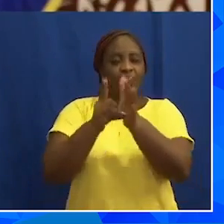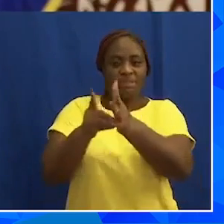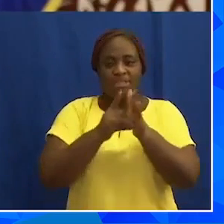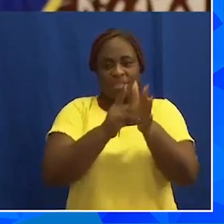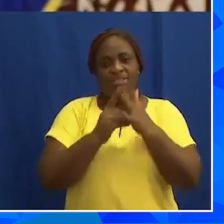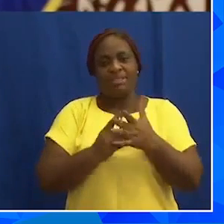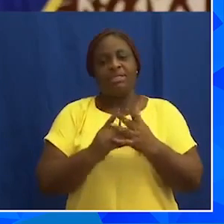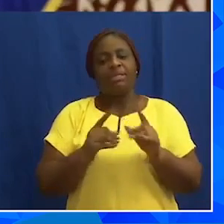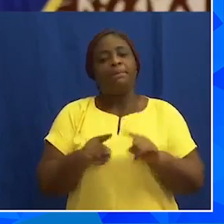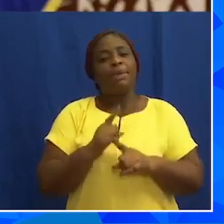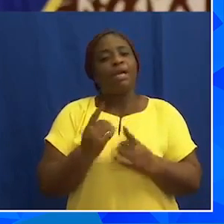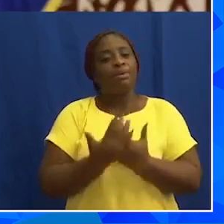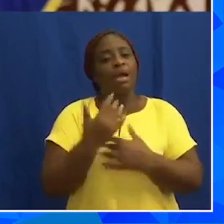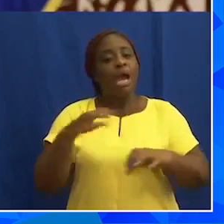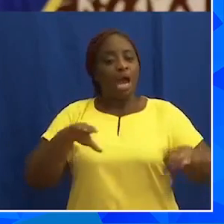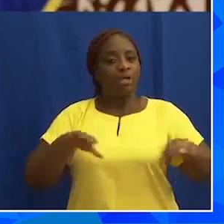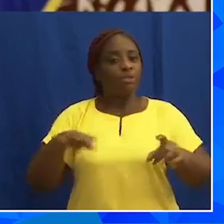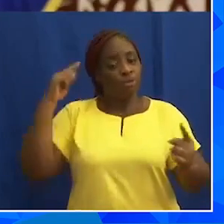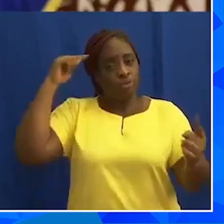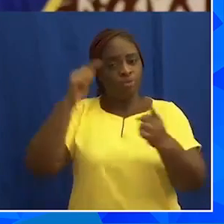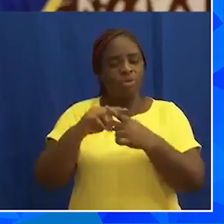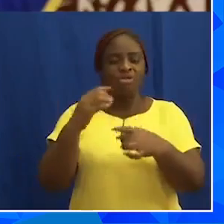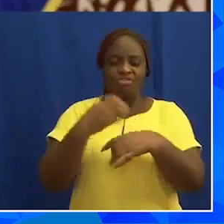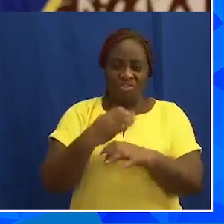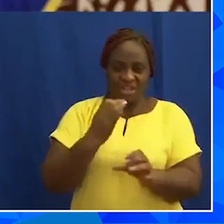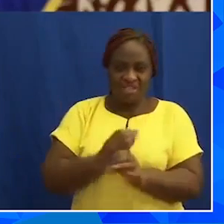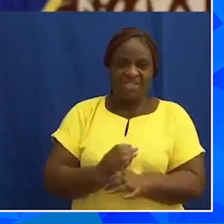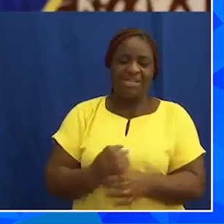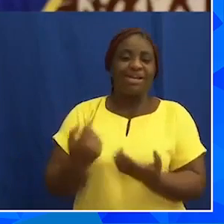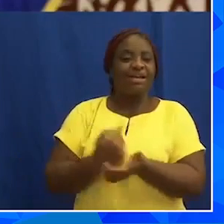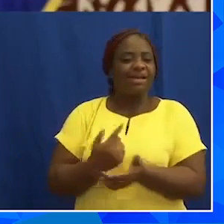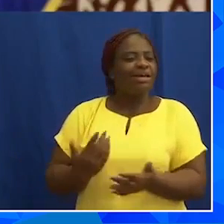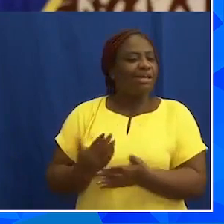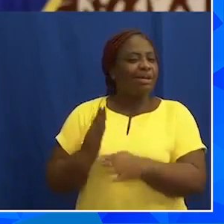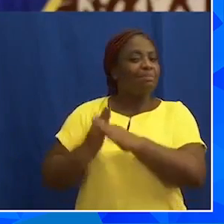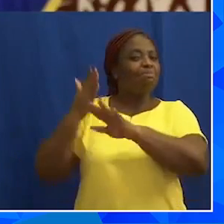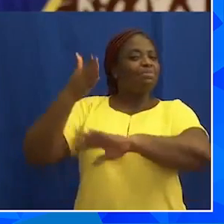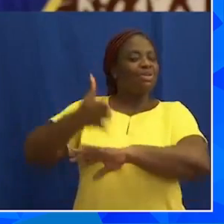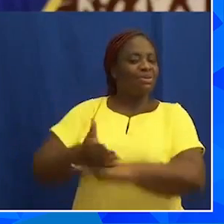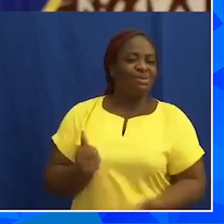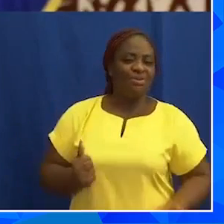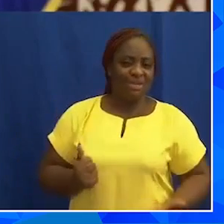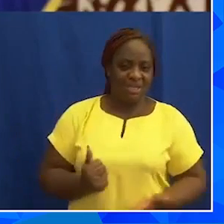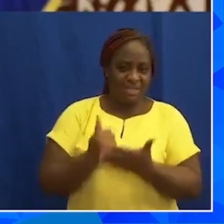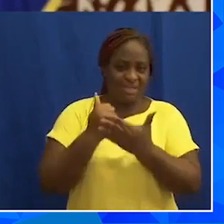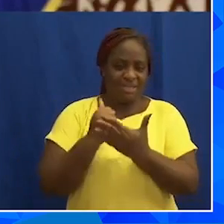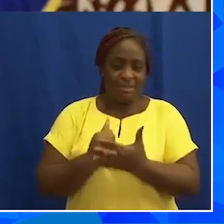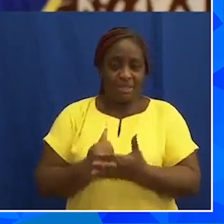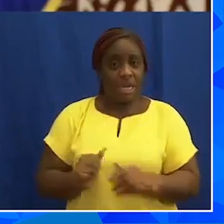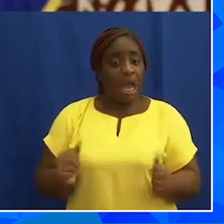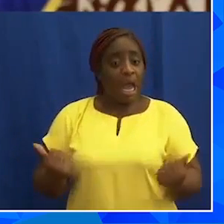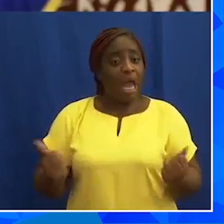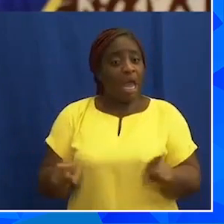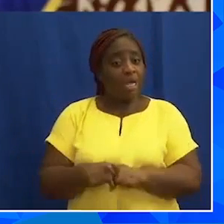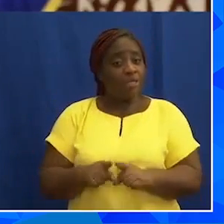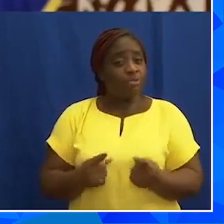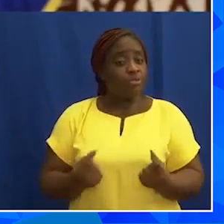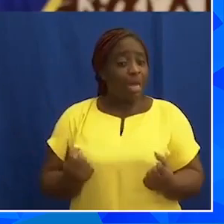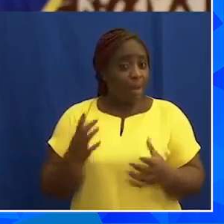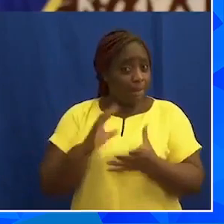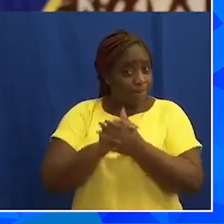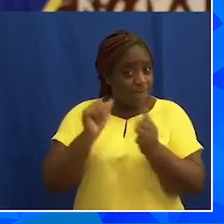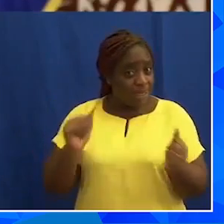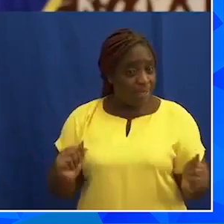overarching goal of creating a Ghana beyond aid. Much as we believe in free trade,